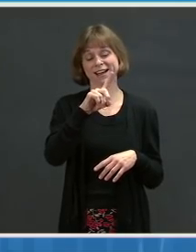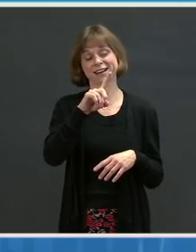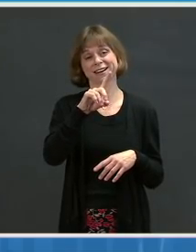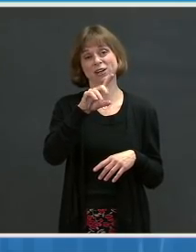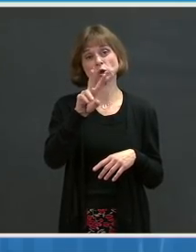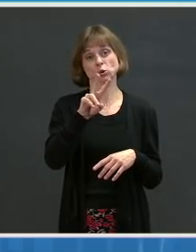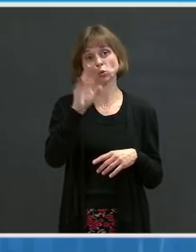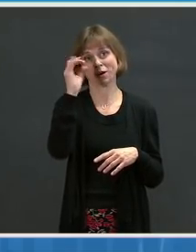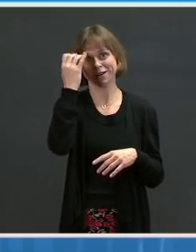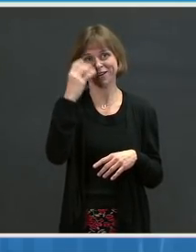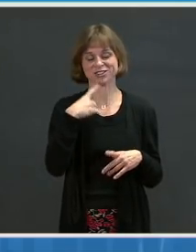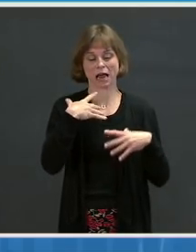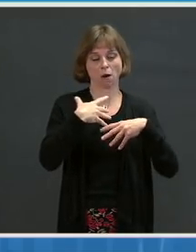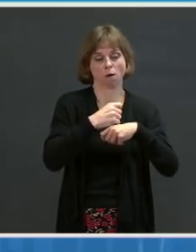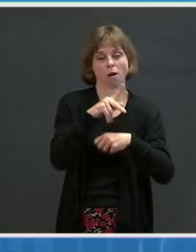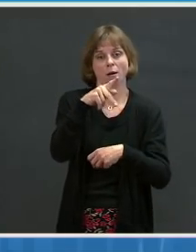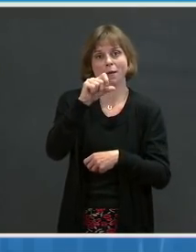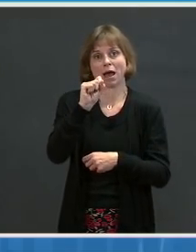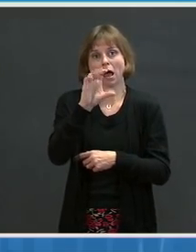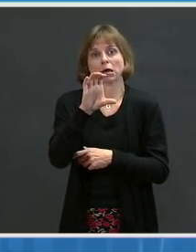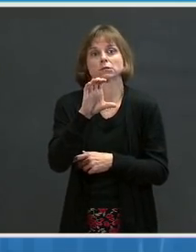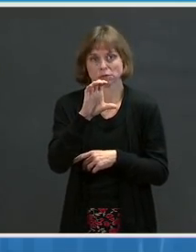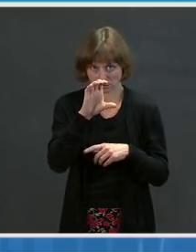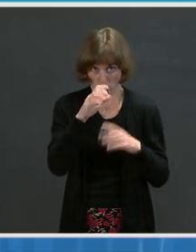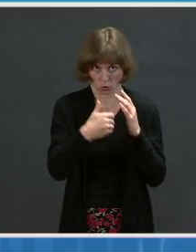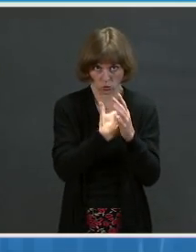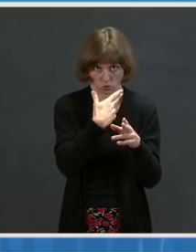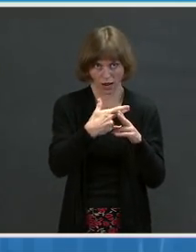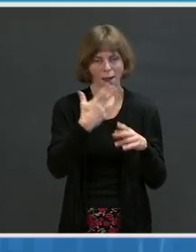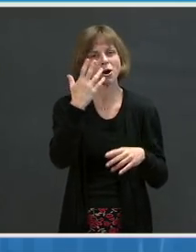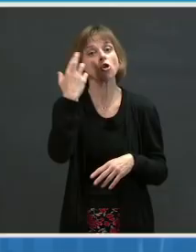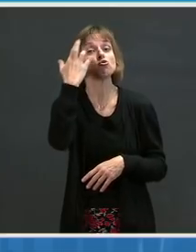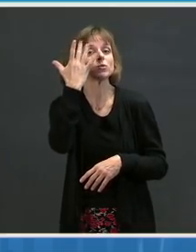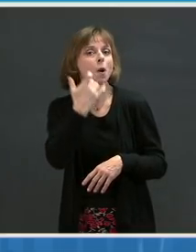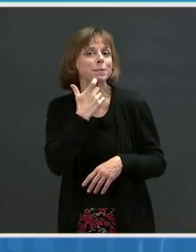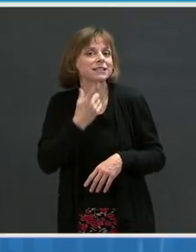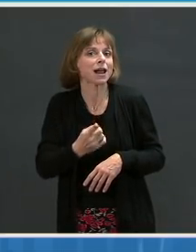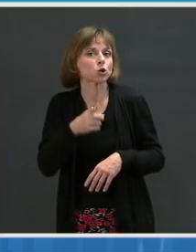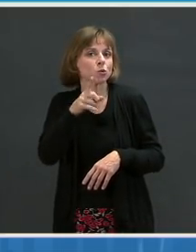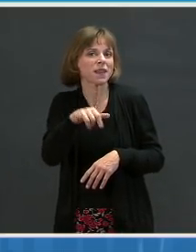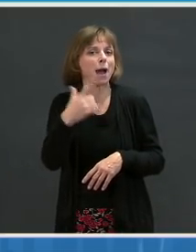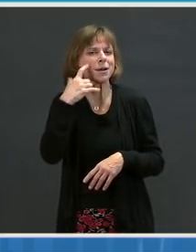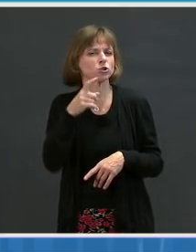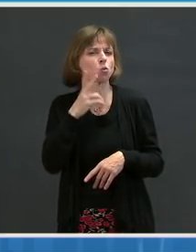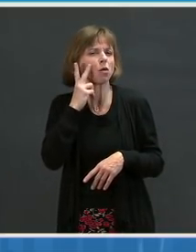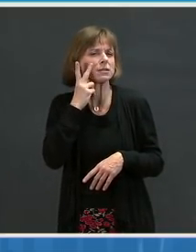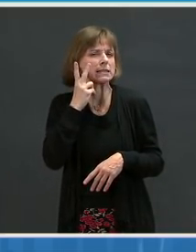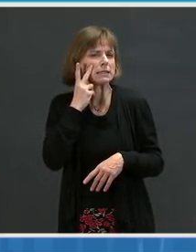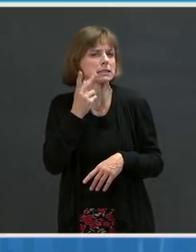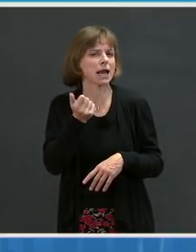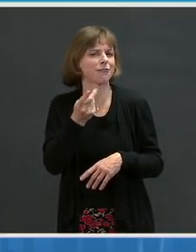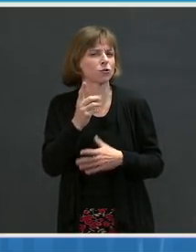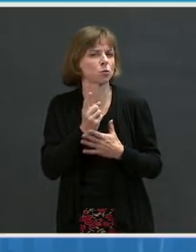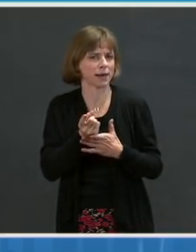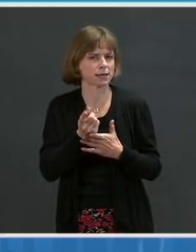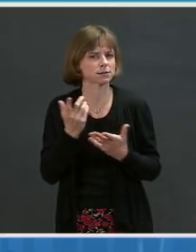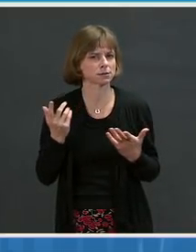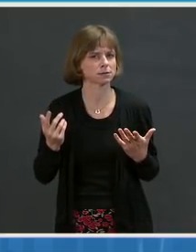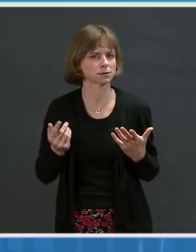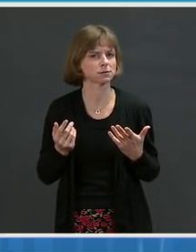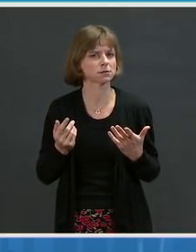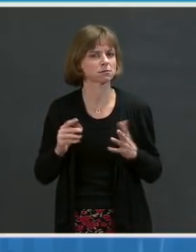or P-A-S-C. The reason I'm bringing it up with you today will become apparent in just a minute or two.